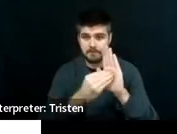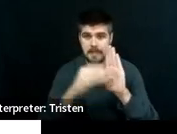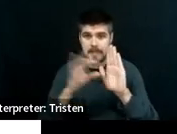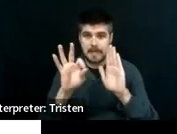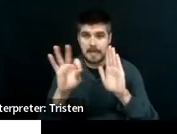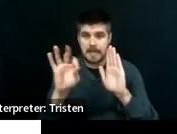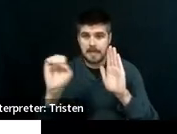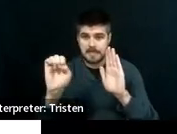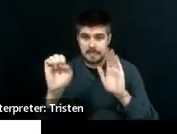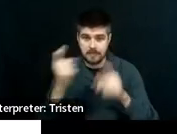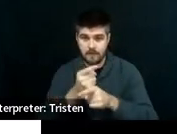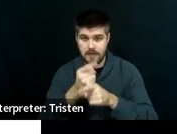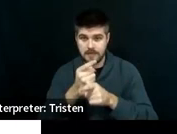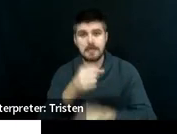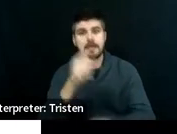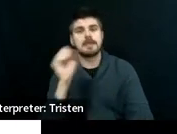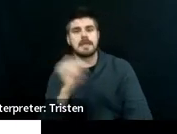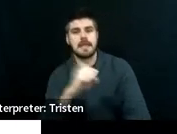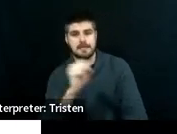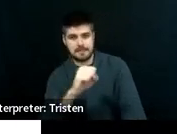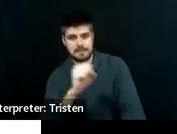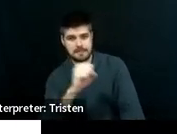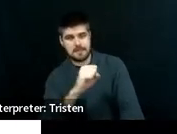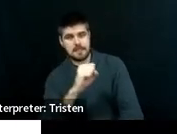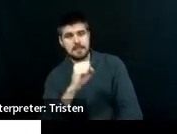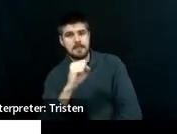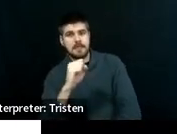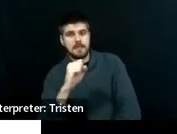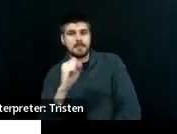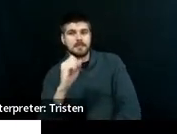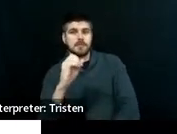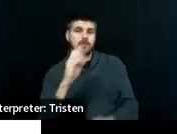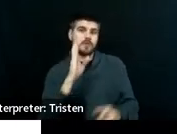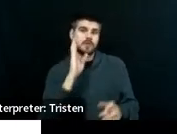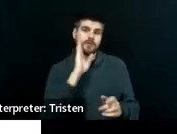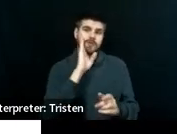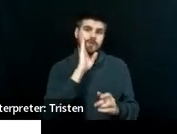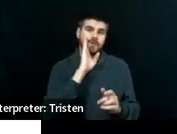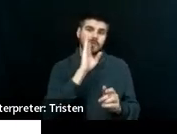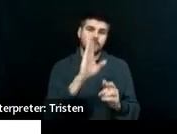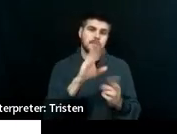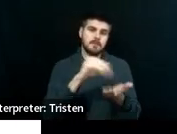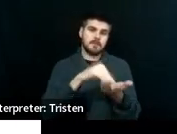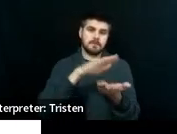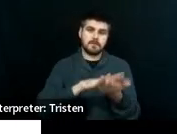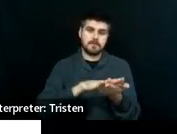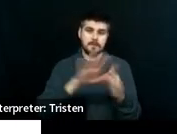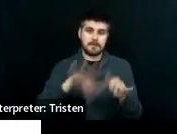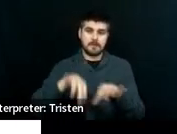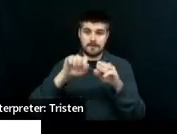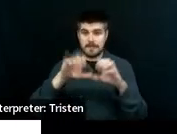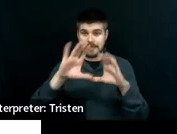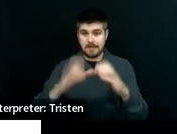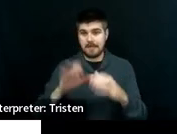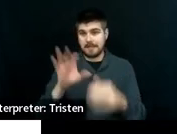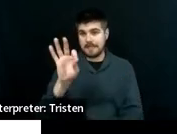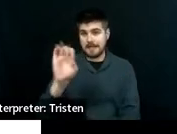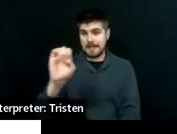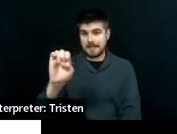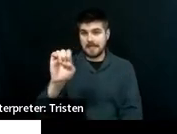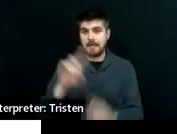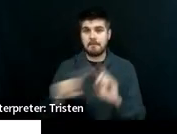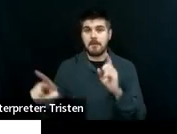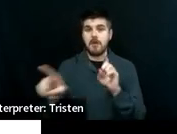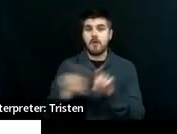Yes, actually. So you would put that they're taking the class in 9E, but you would also